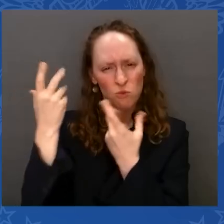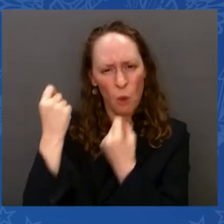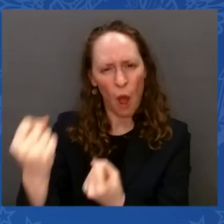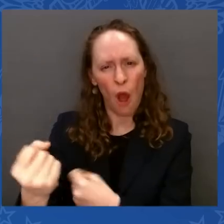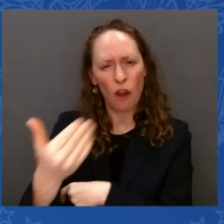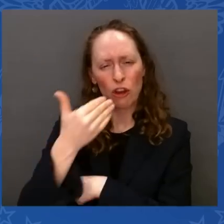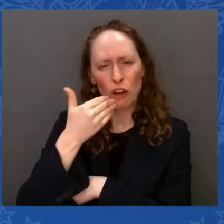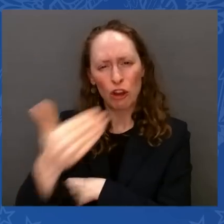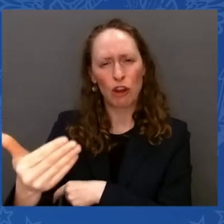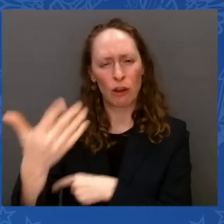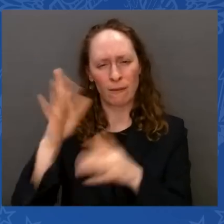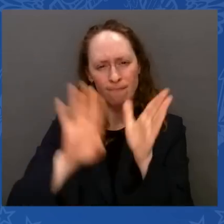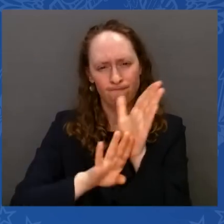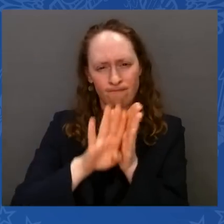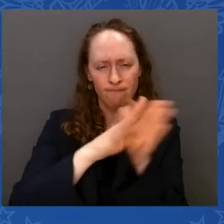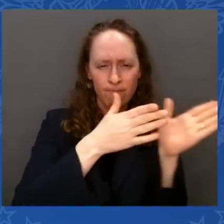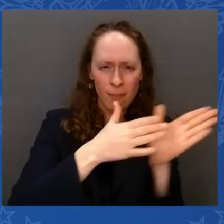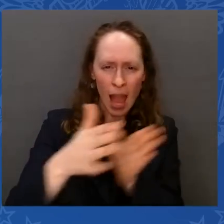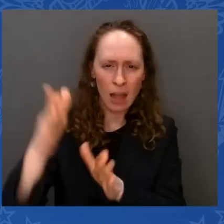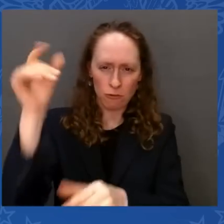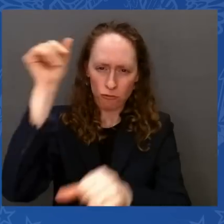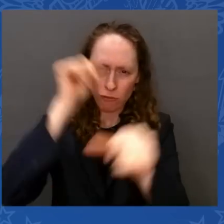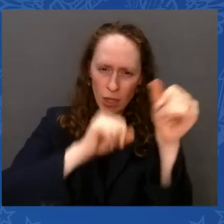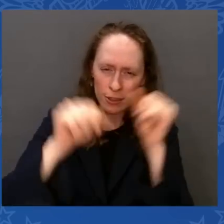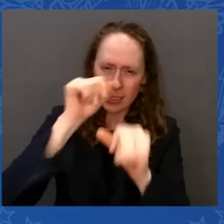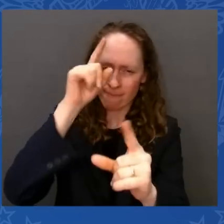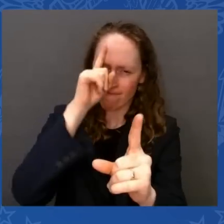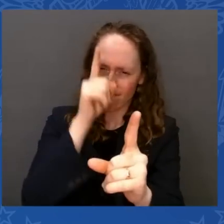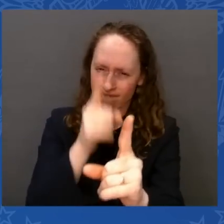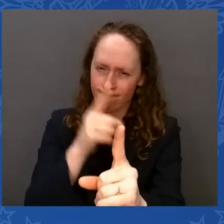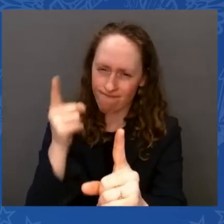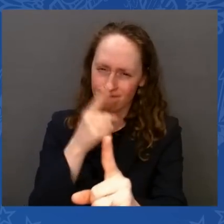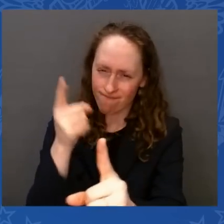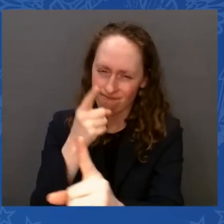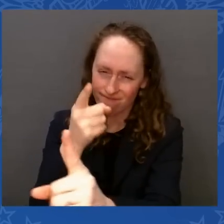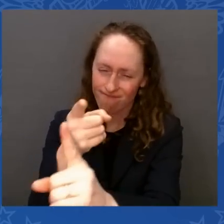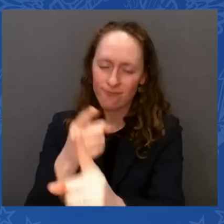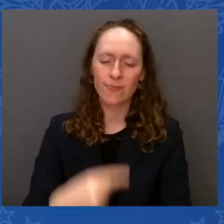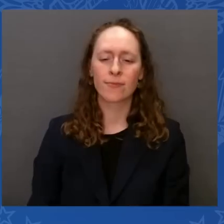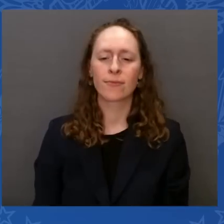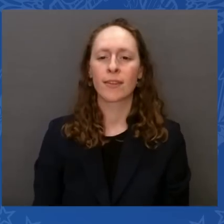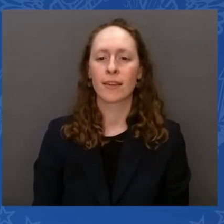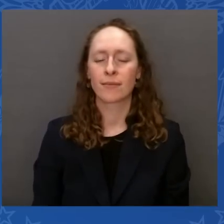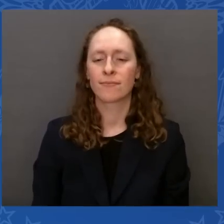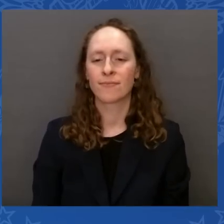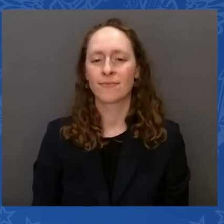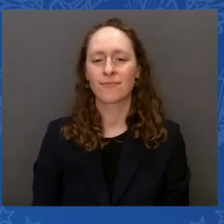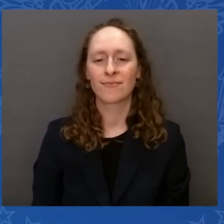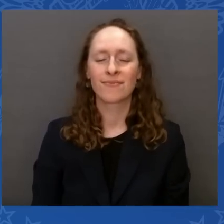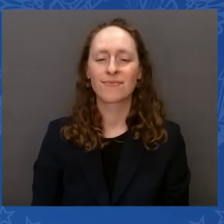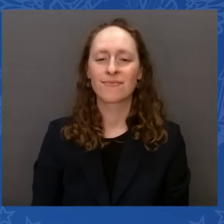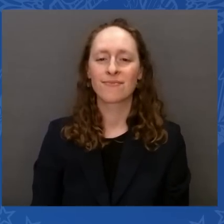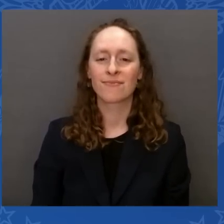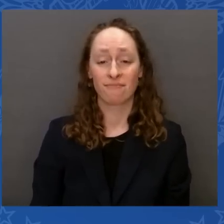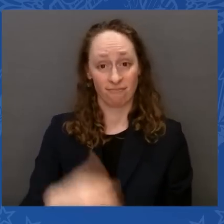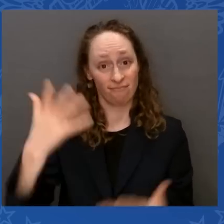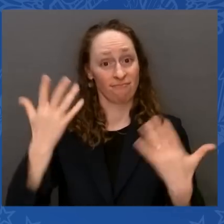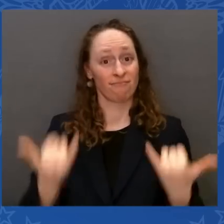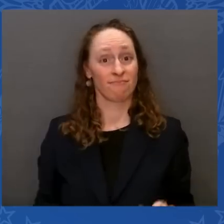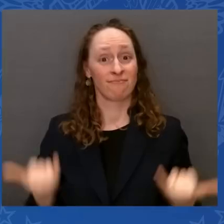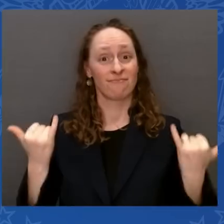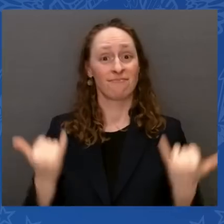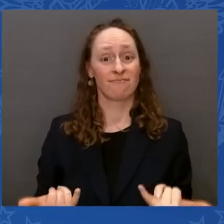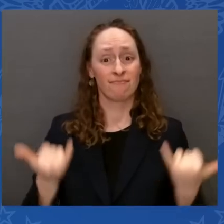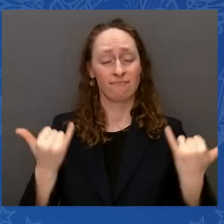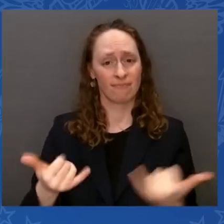nature of the opposition that we all have to confront. But the Biden track record is a